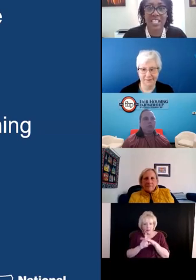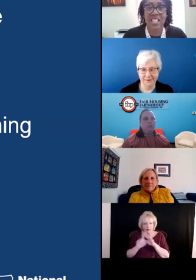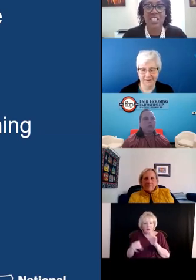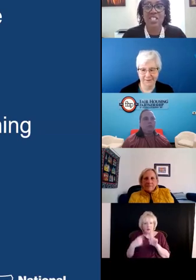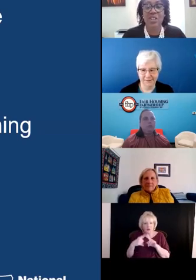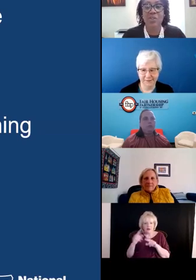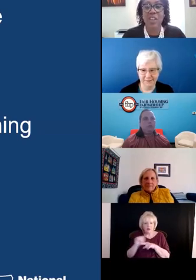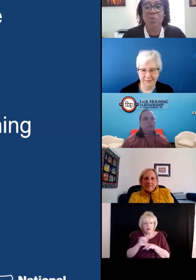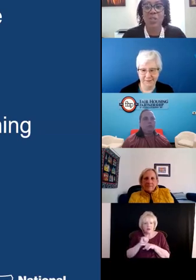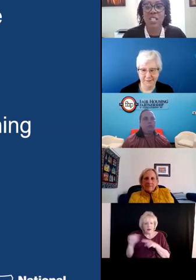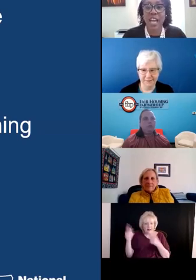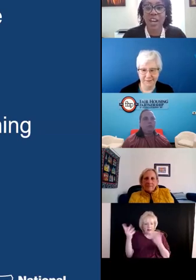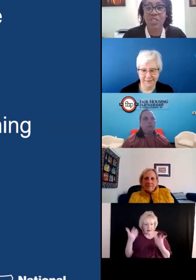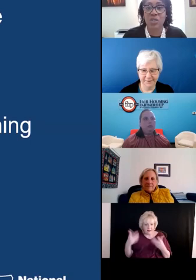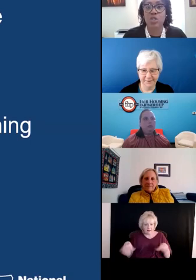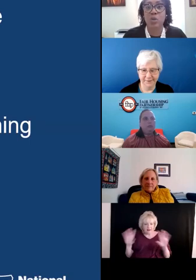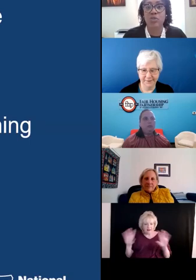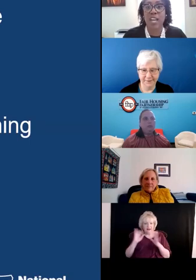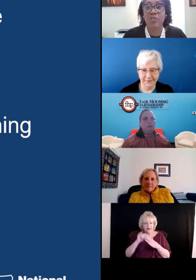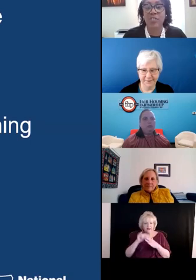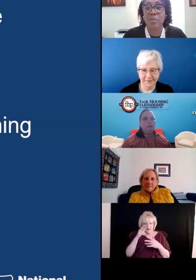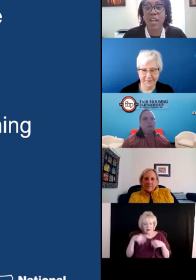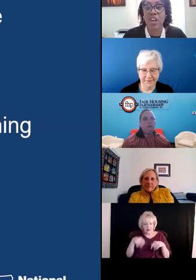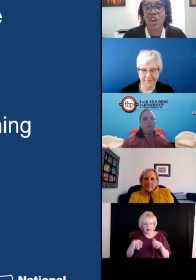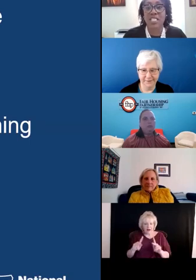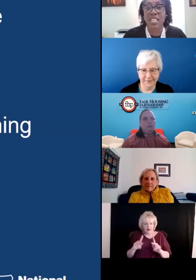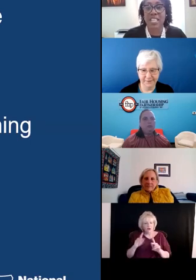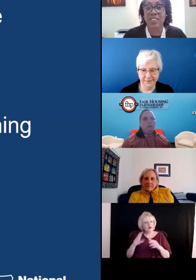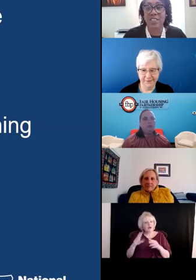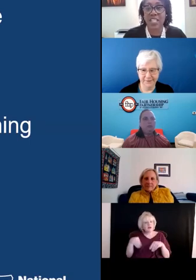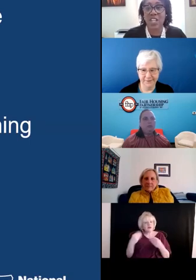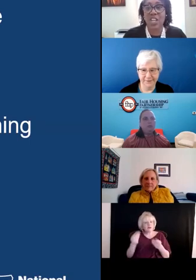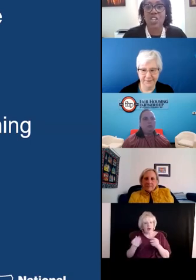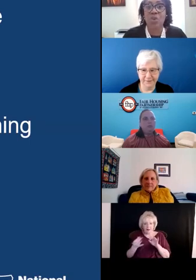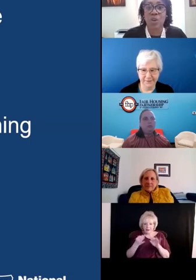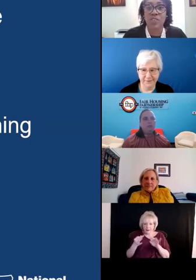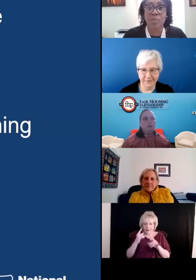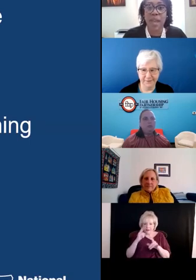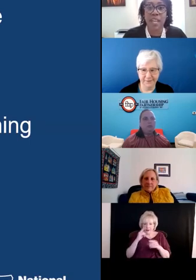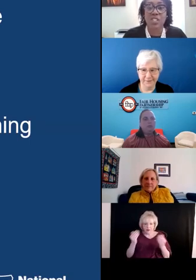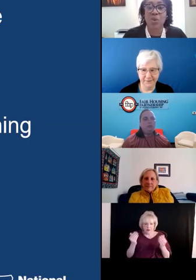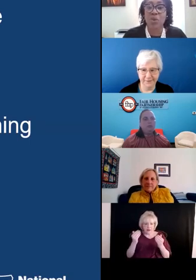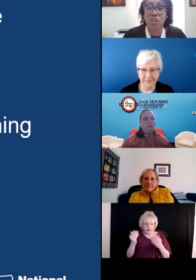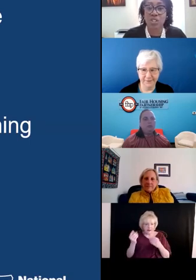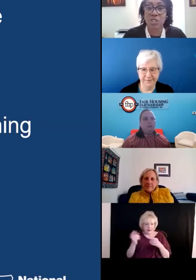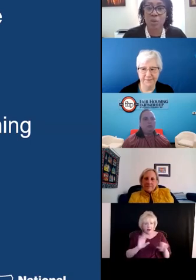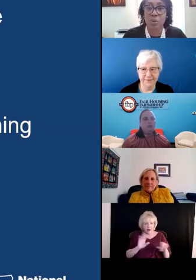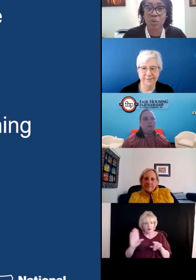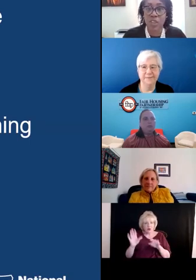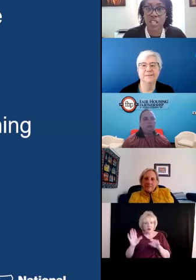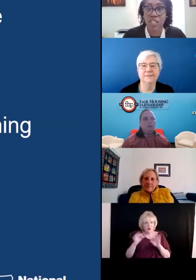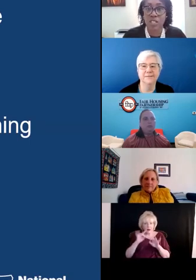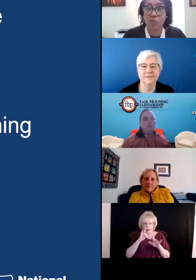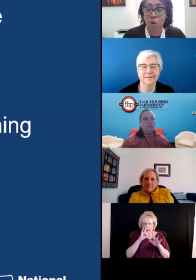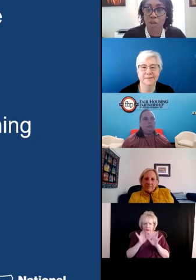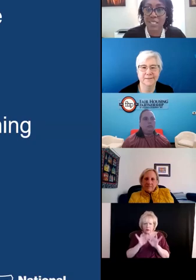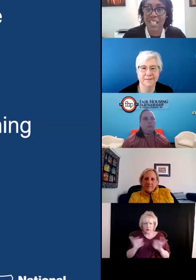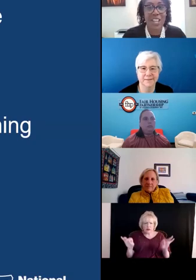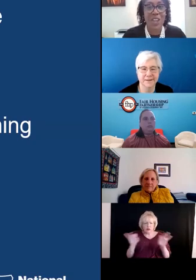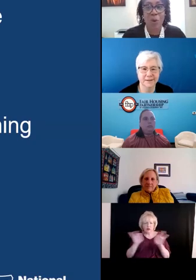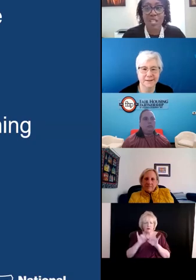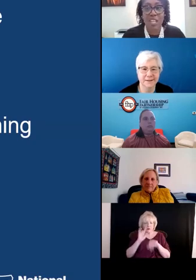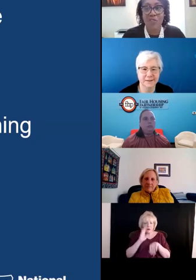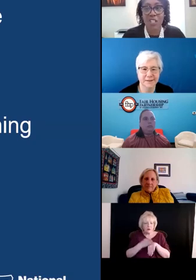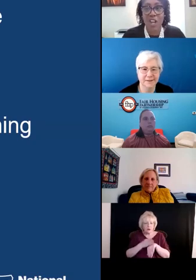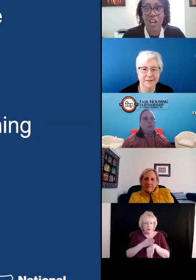ends the survey will allow you to provide feedback on today's event your feedback is critical to improving these forums